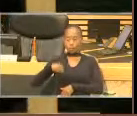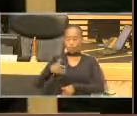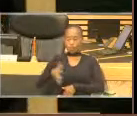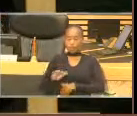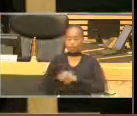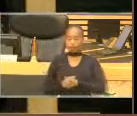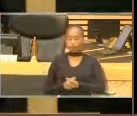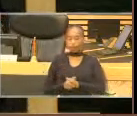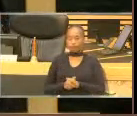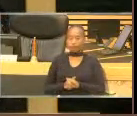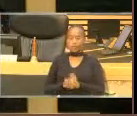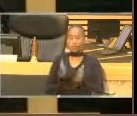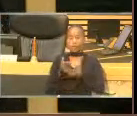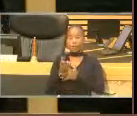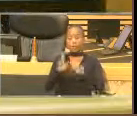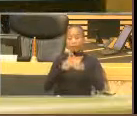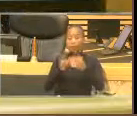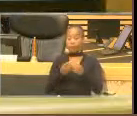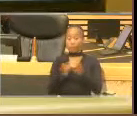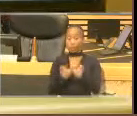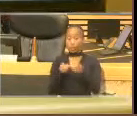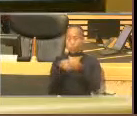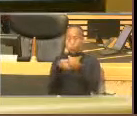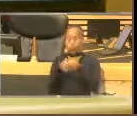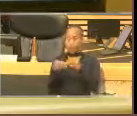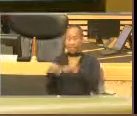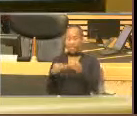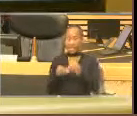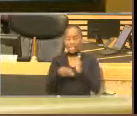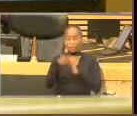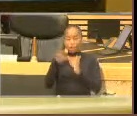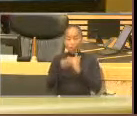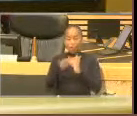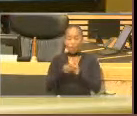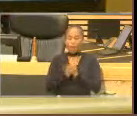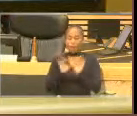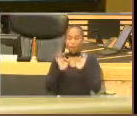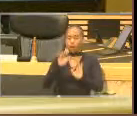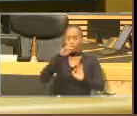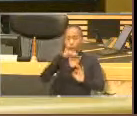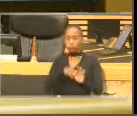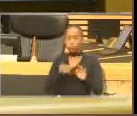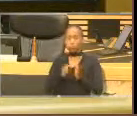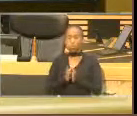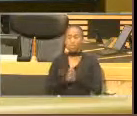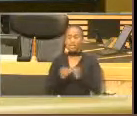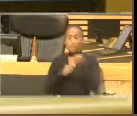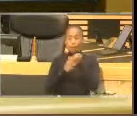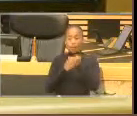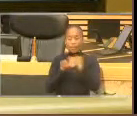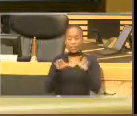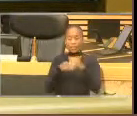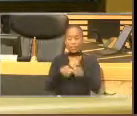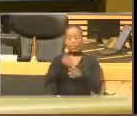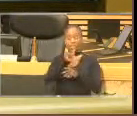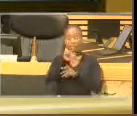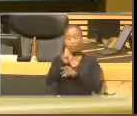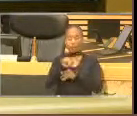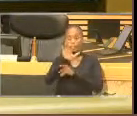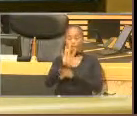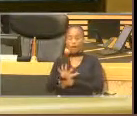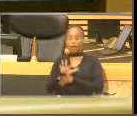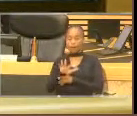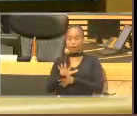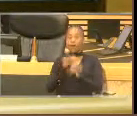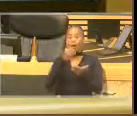Through the Department of Small Business and Development's informal support scheme, 705 applications